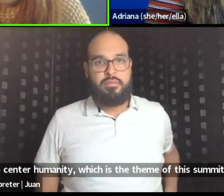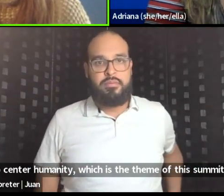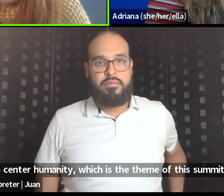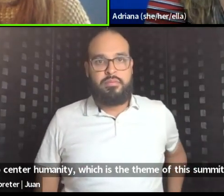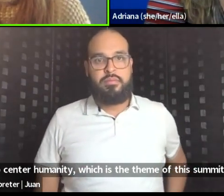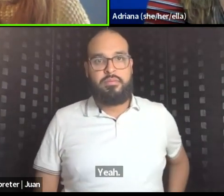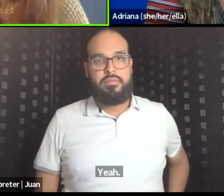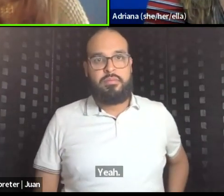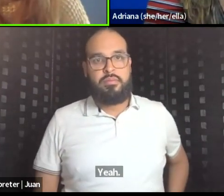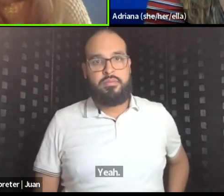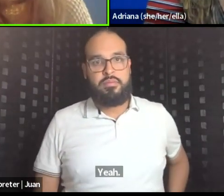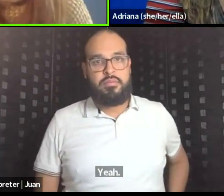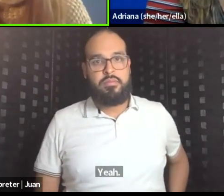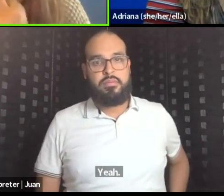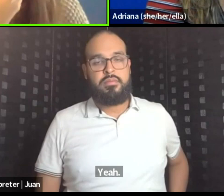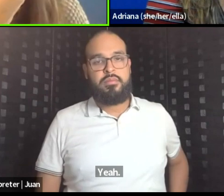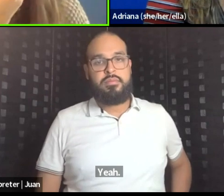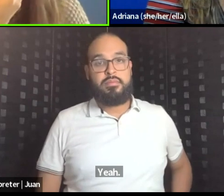Yes.